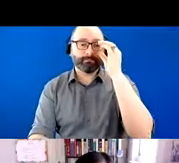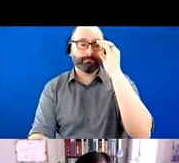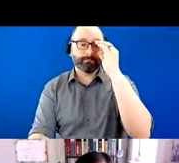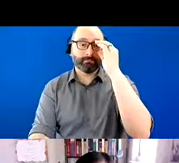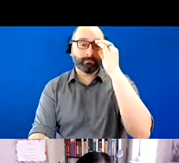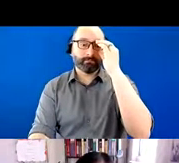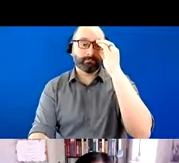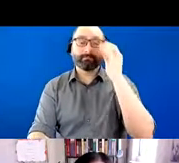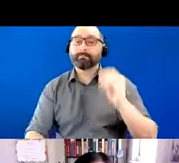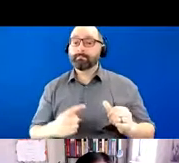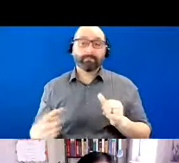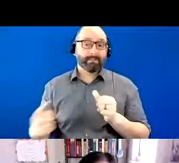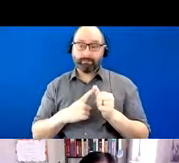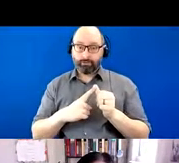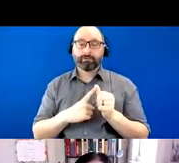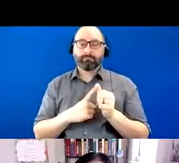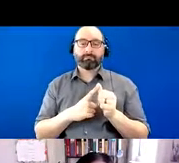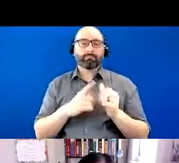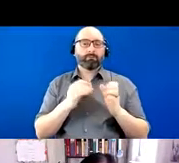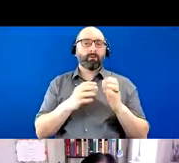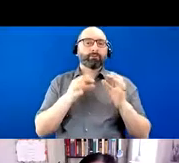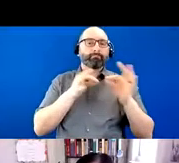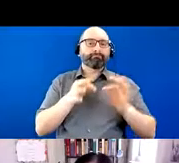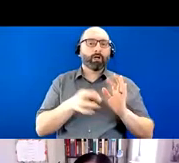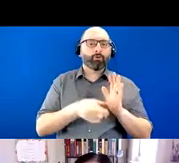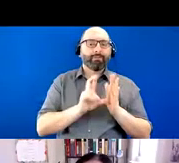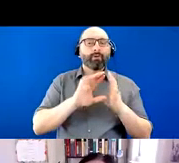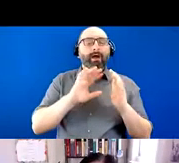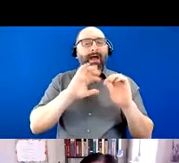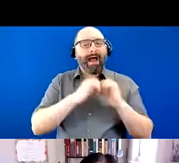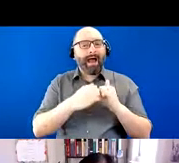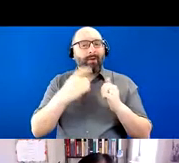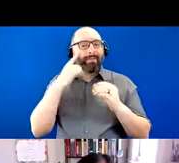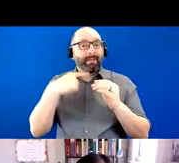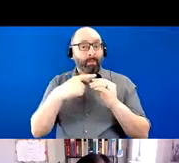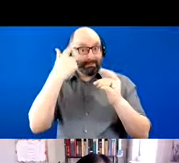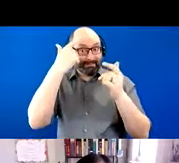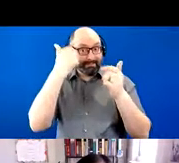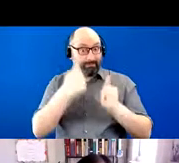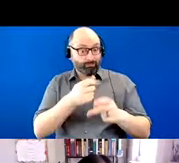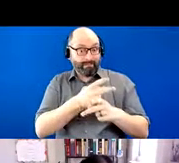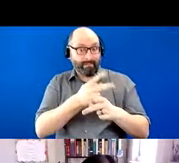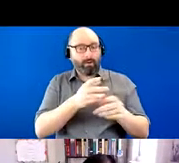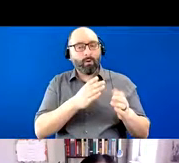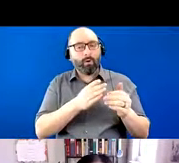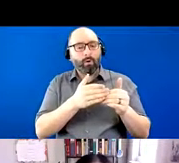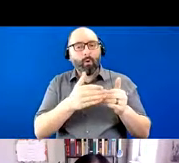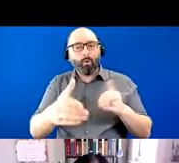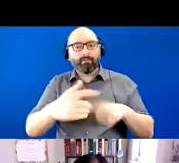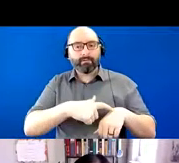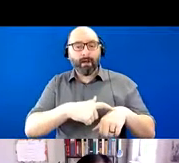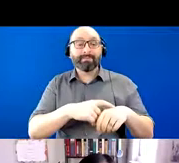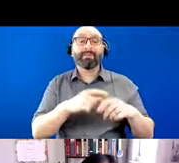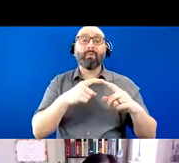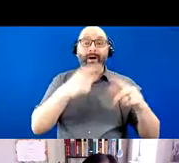So first, I would like to review how we think about dementia care over time. So as dementia progresses,